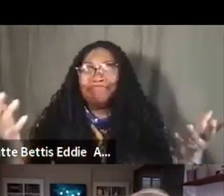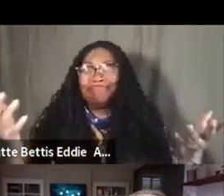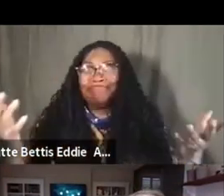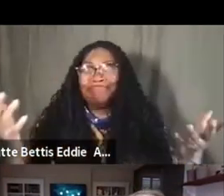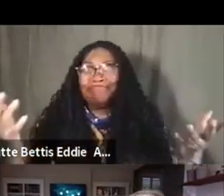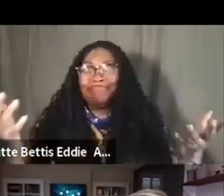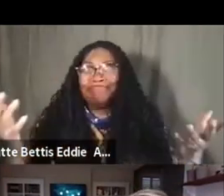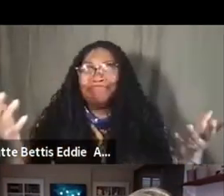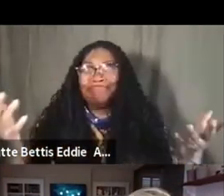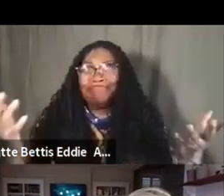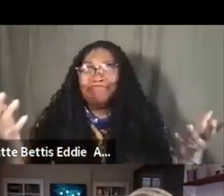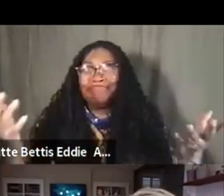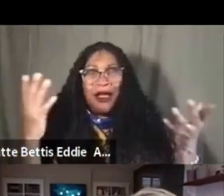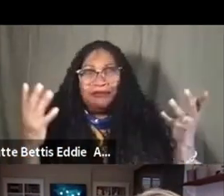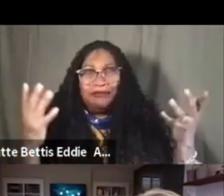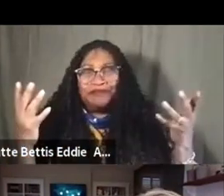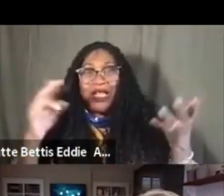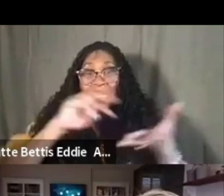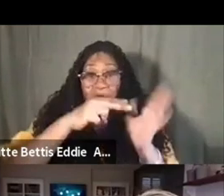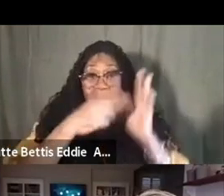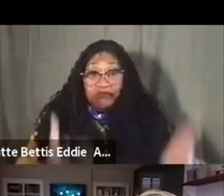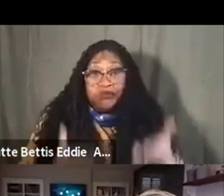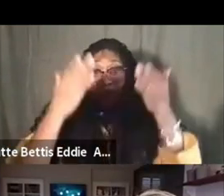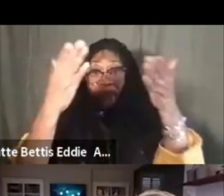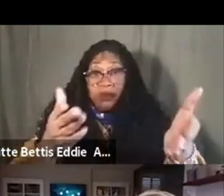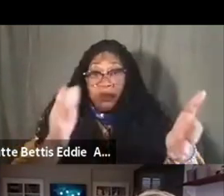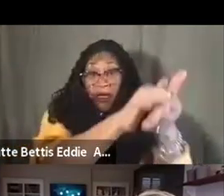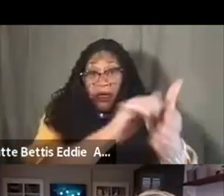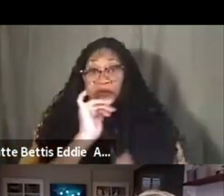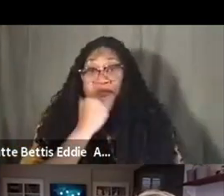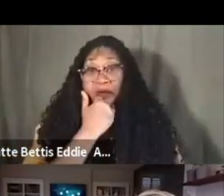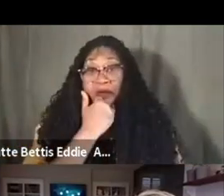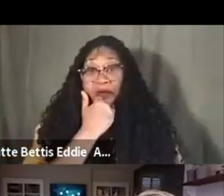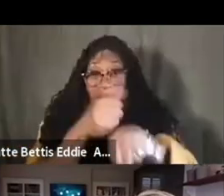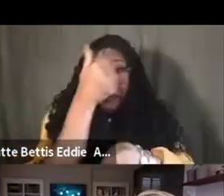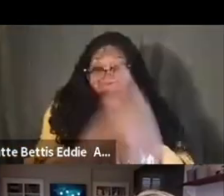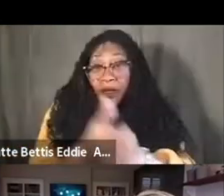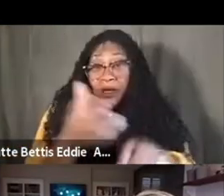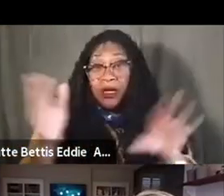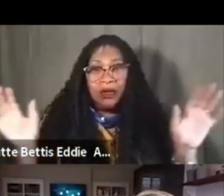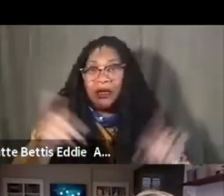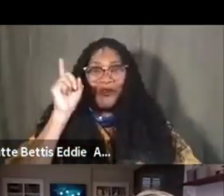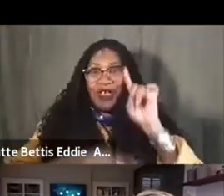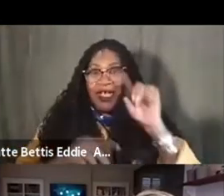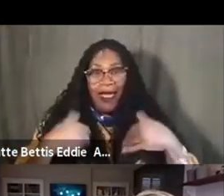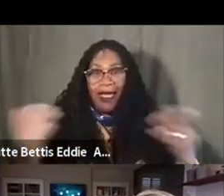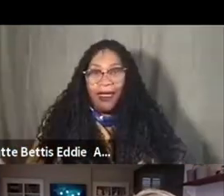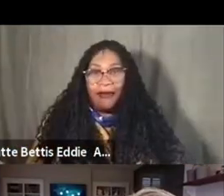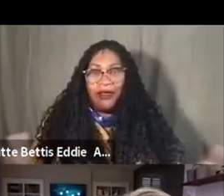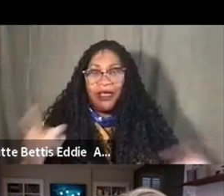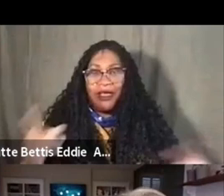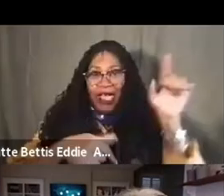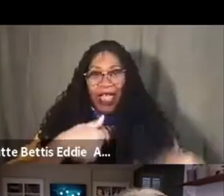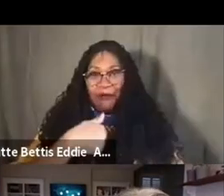in, that would completely implicate them, um, I was like, you can't, you know, then you can't have any of it, you can't have me,